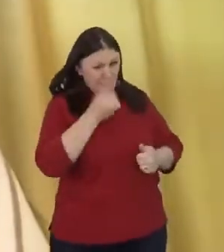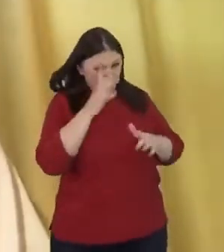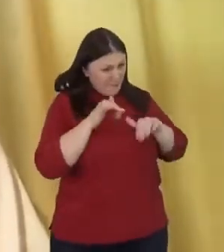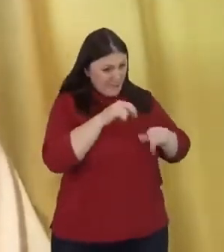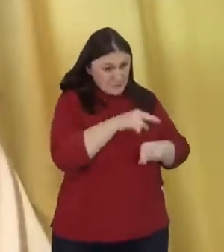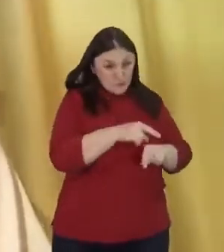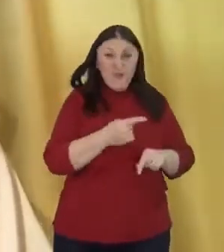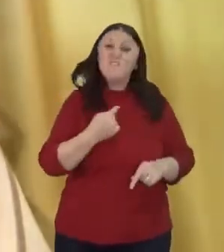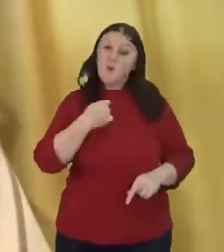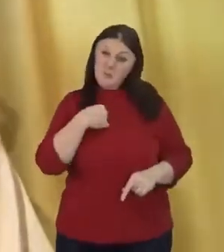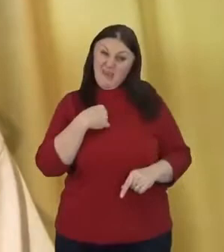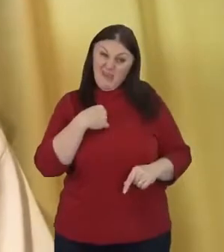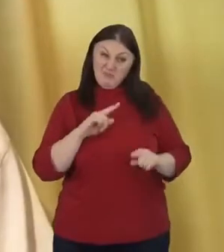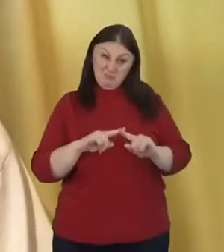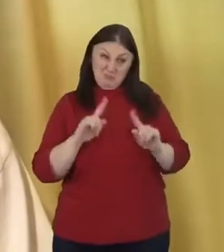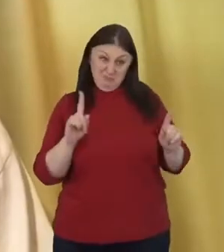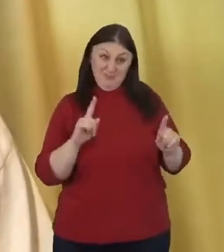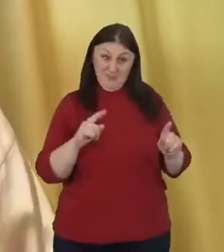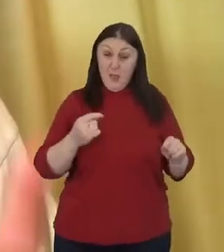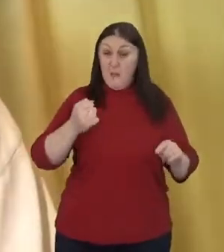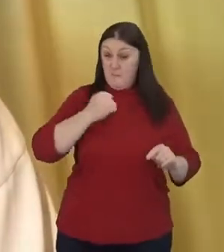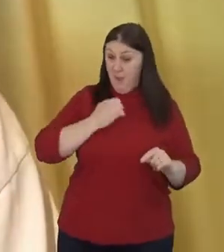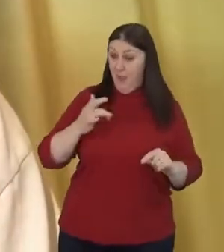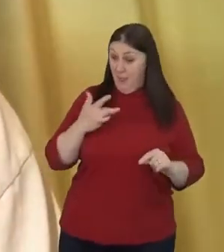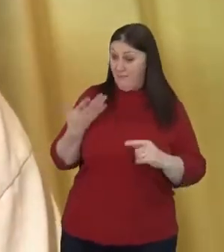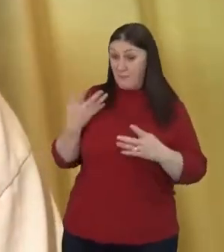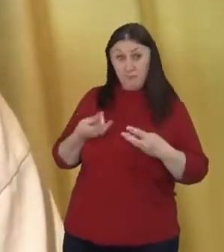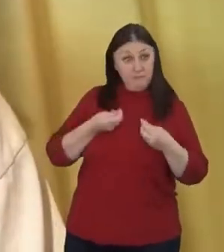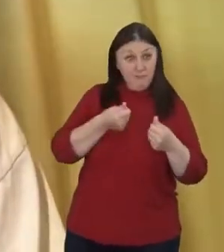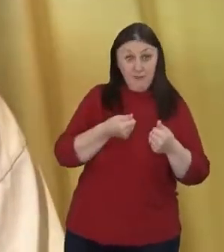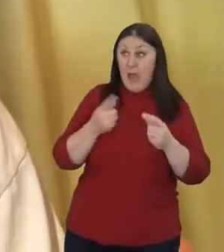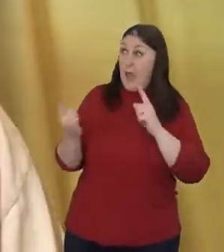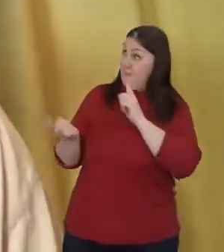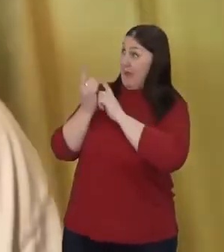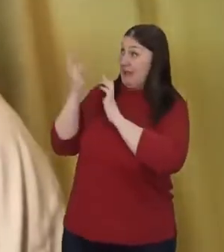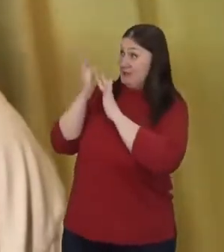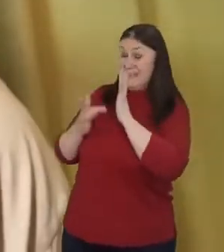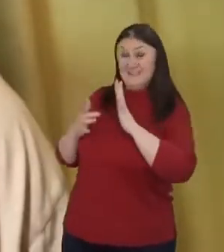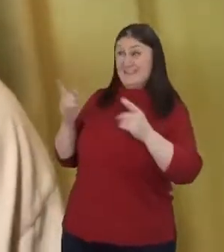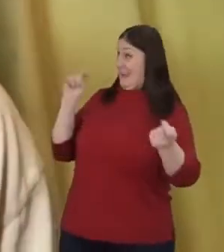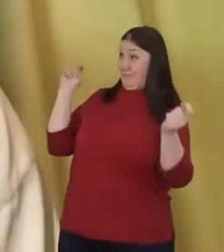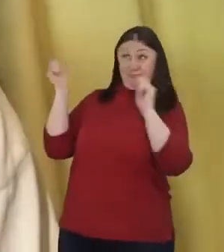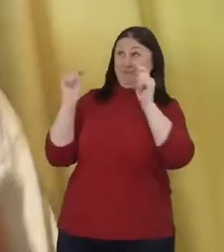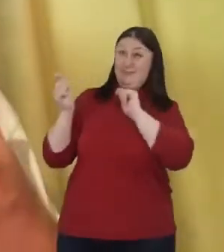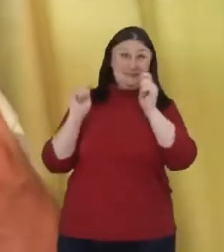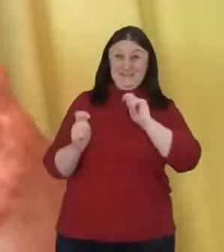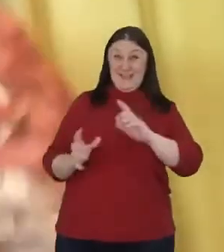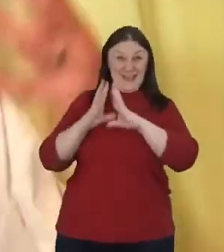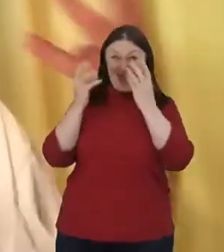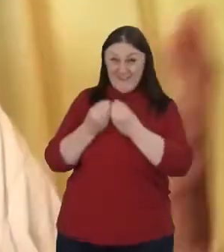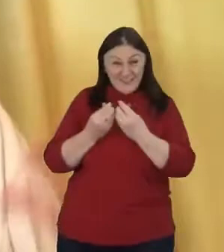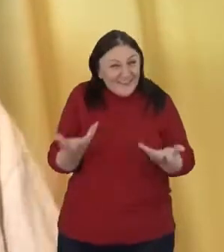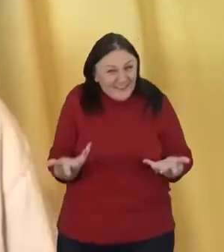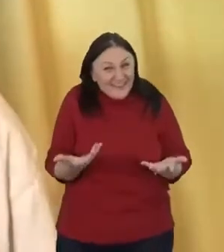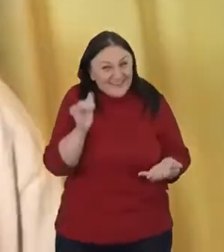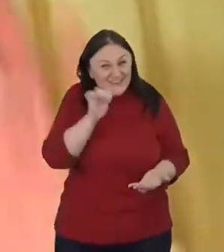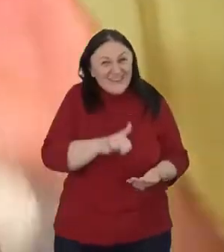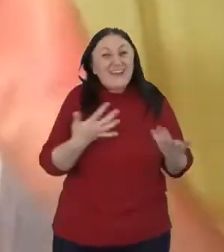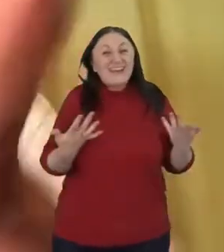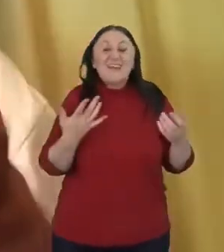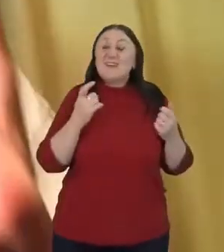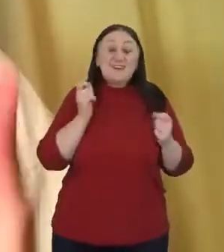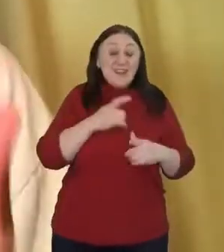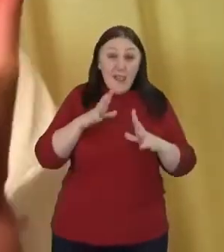I pretty much have my life together and I met Jesus and he messed me up. You know, like that's where everything